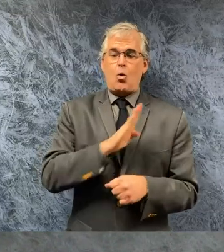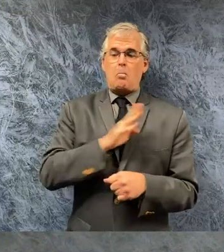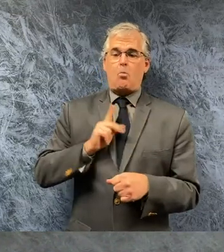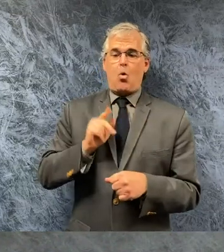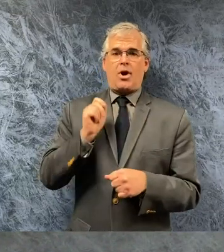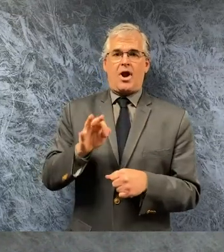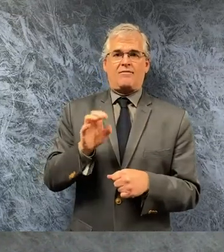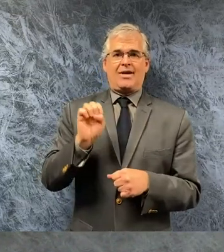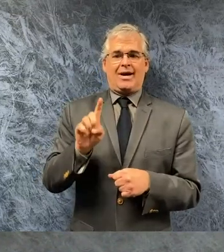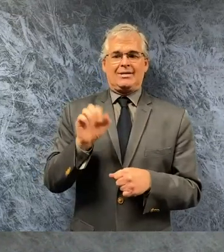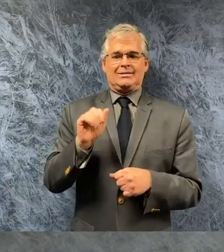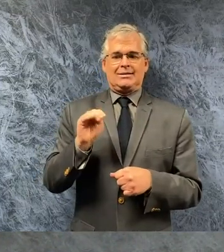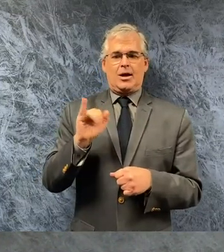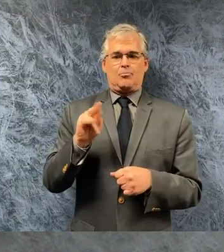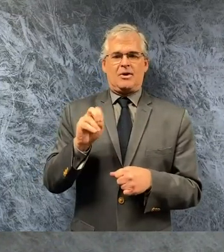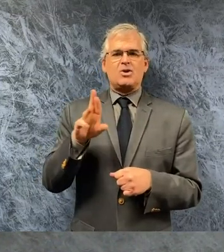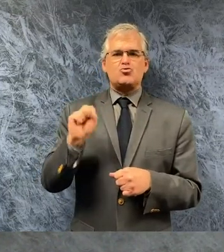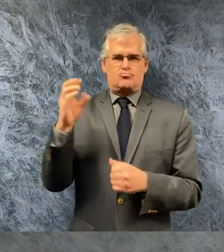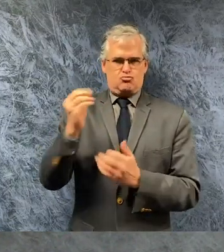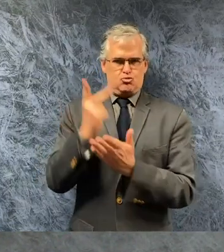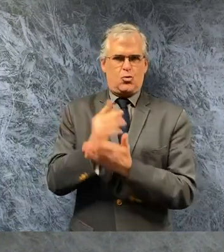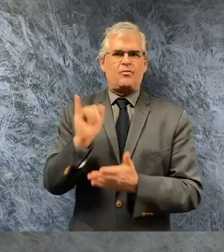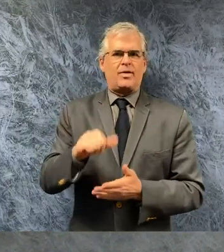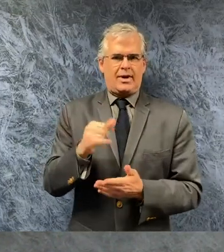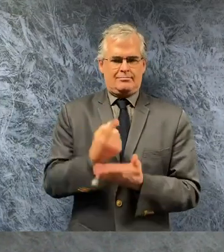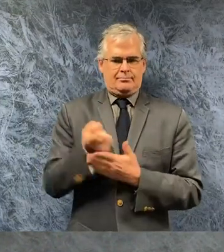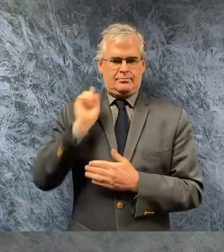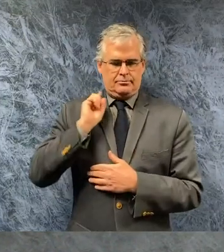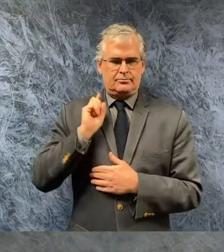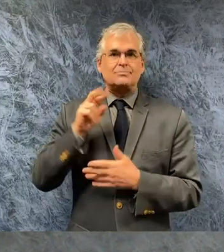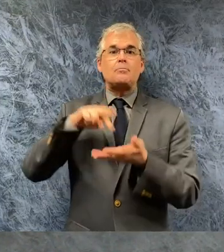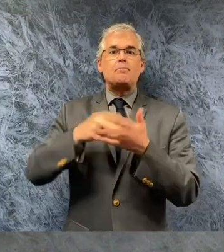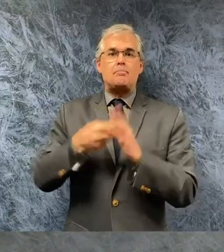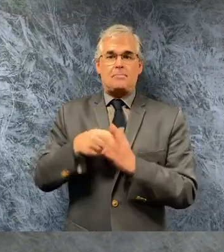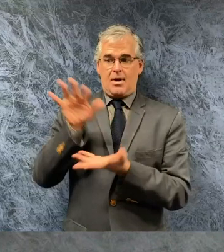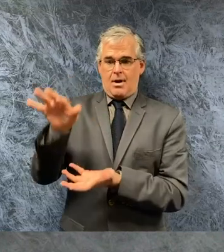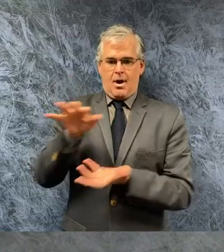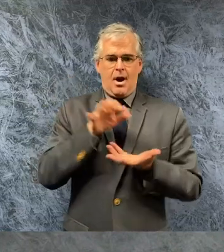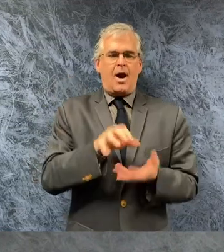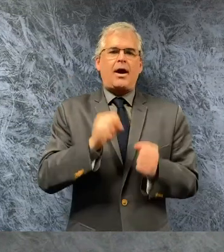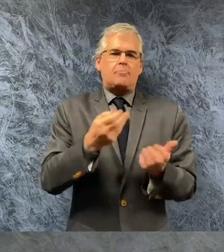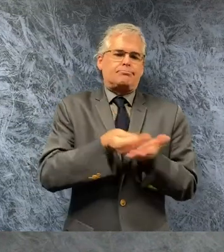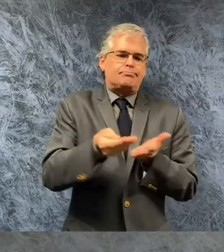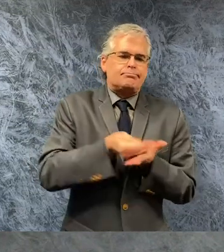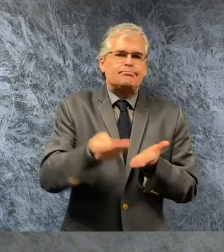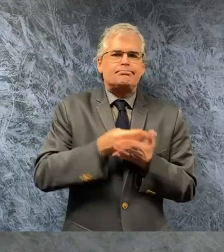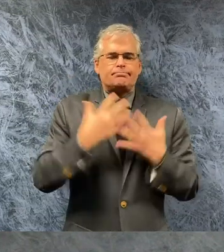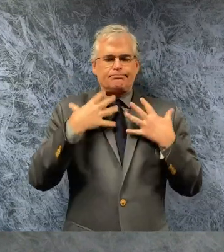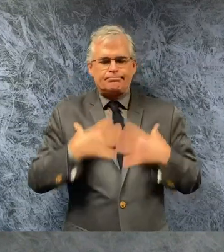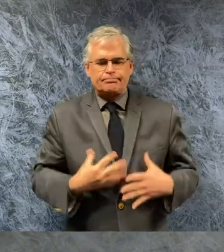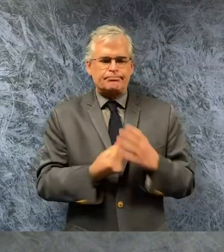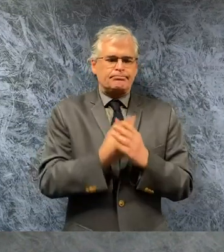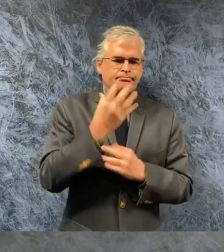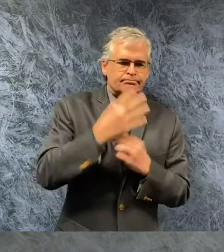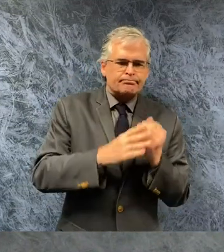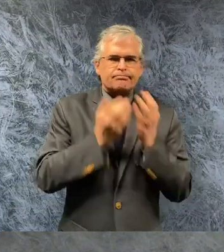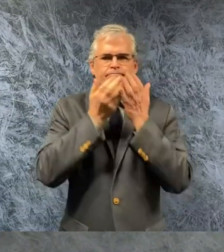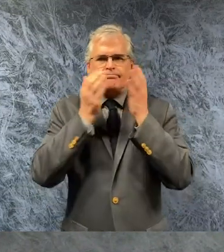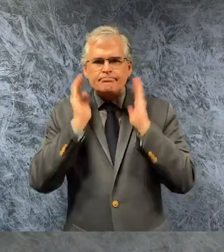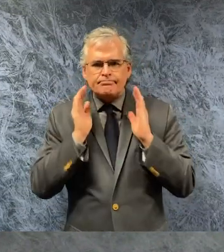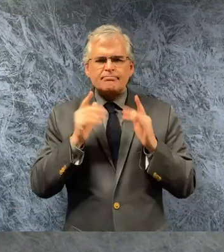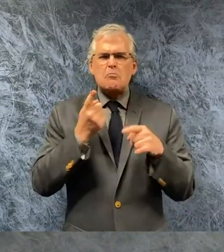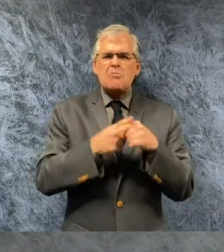this will help us leverage federal funds to purchase more ppe and other essential needs to battle covet 19